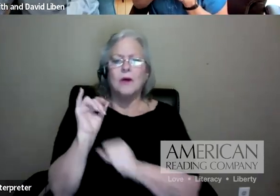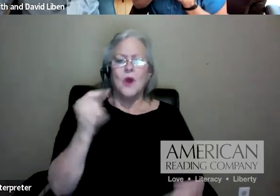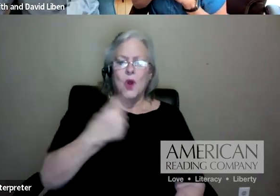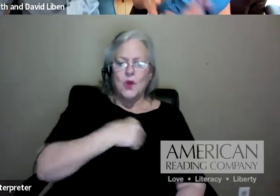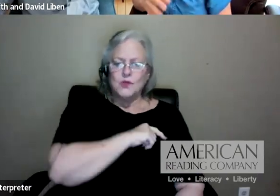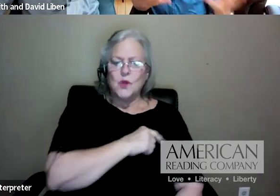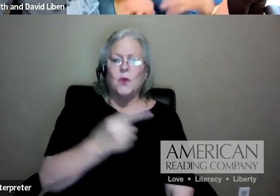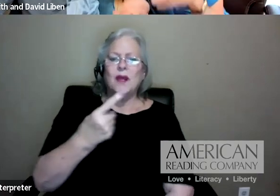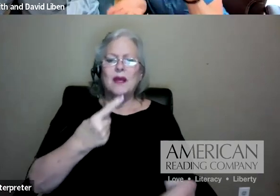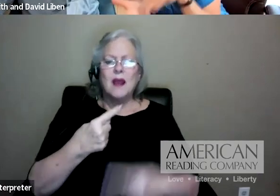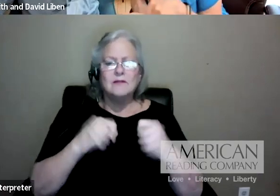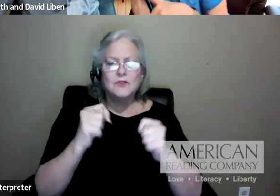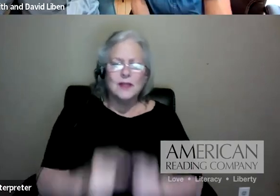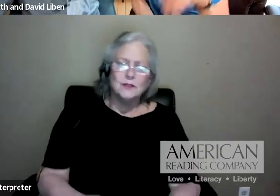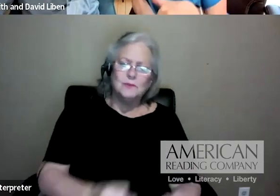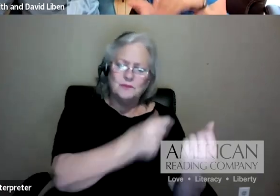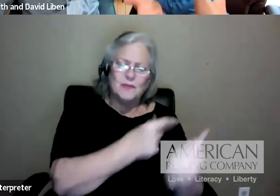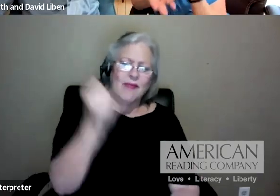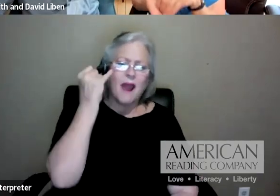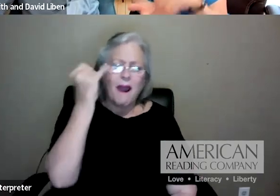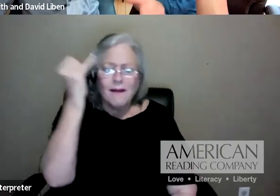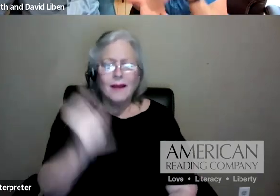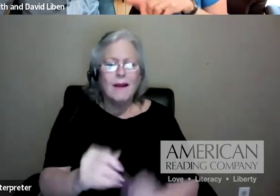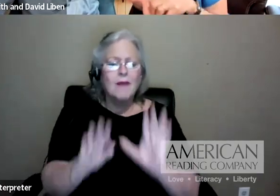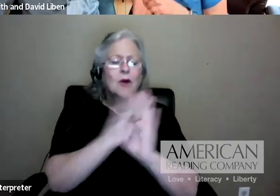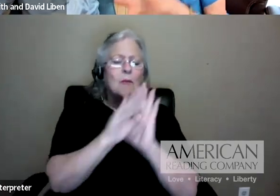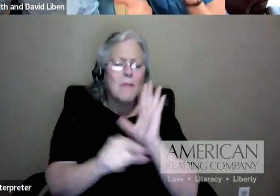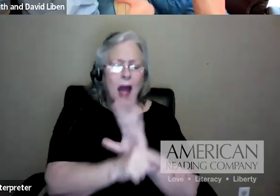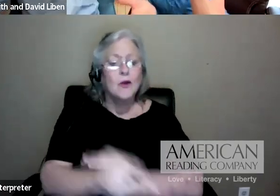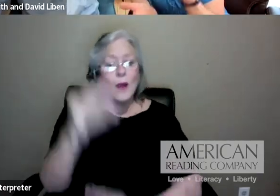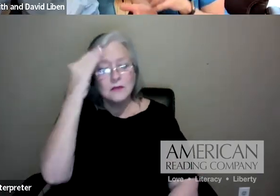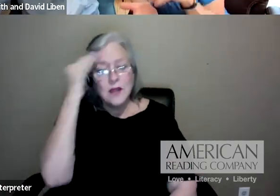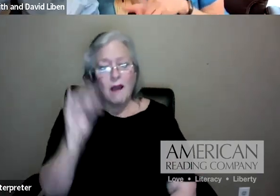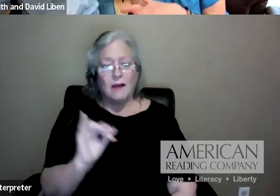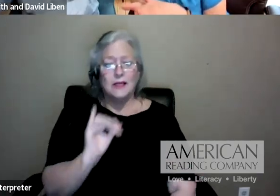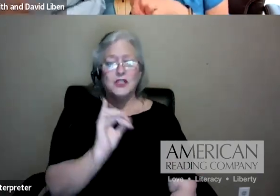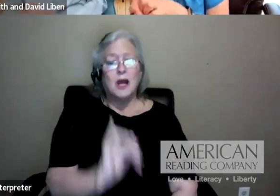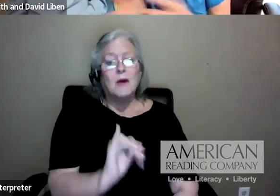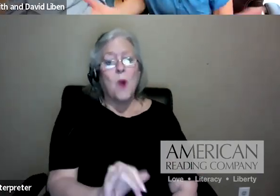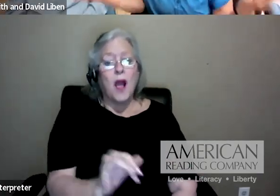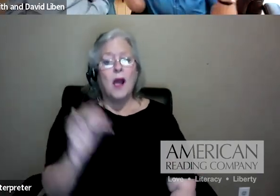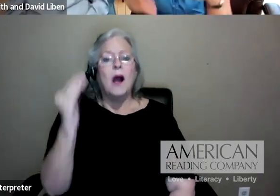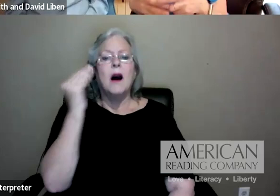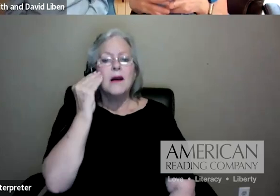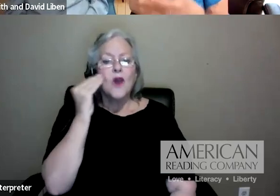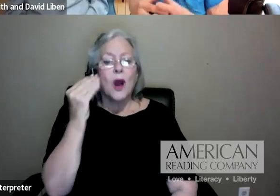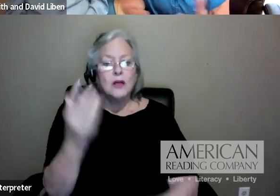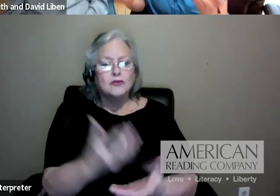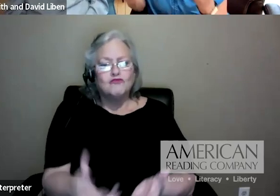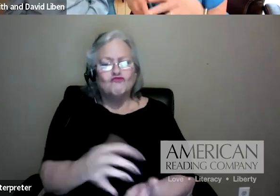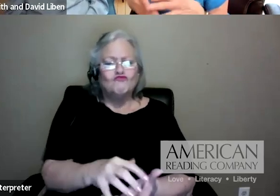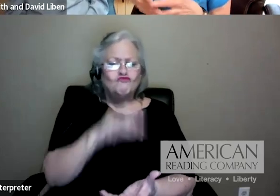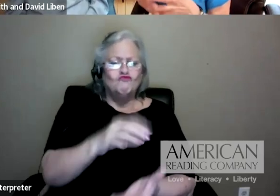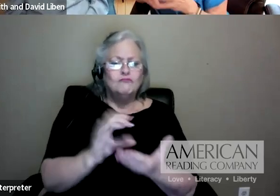of background knowledge, because a knowledge-rich curriculum builds the knowledge at school with everybody in a